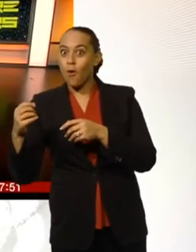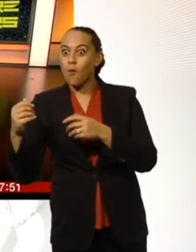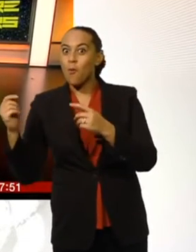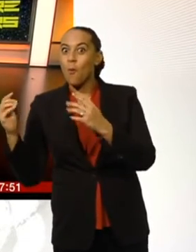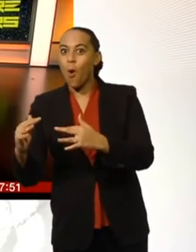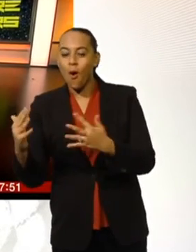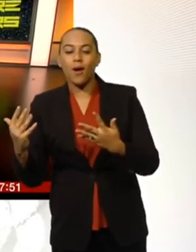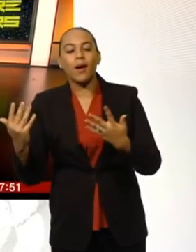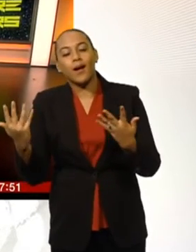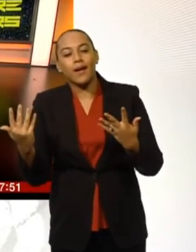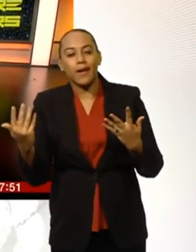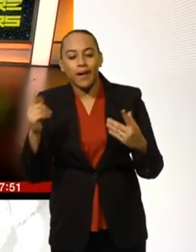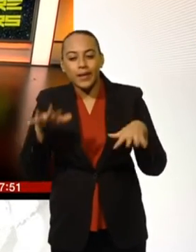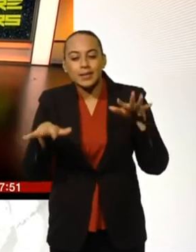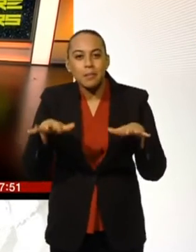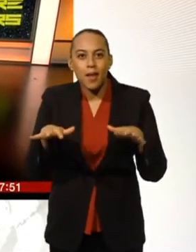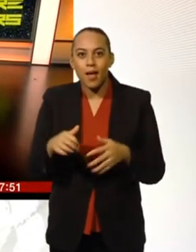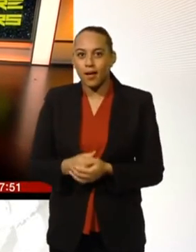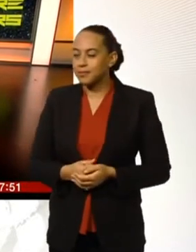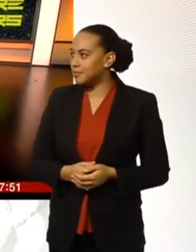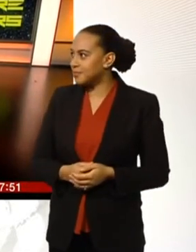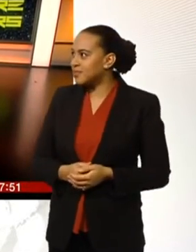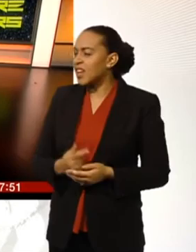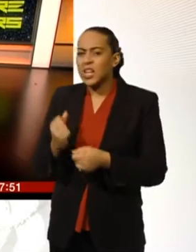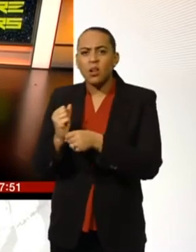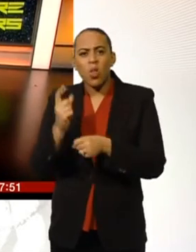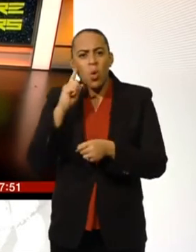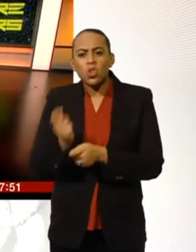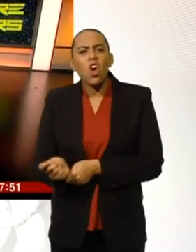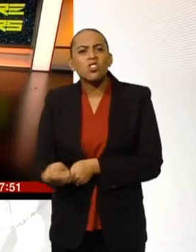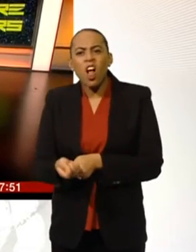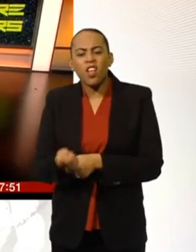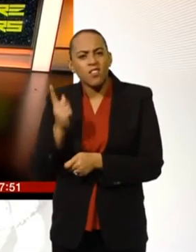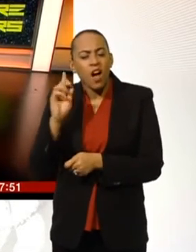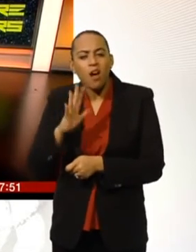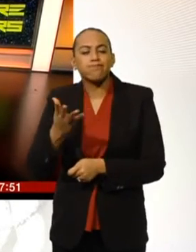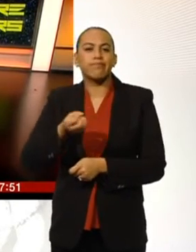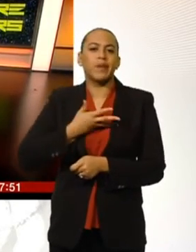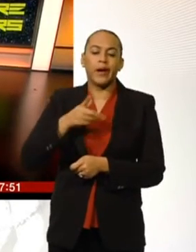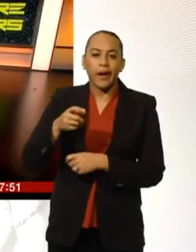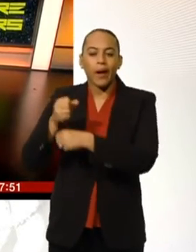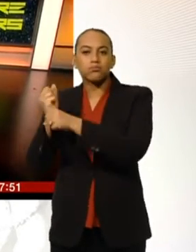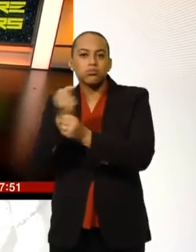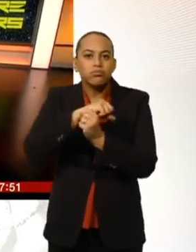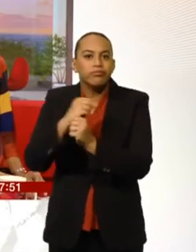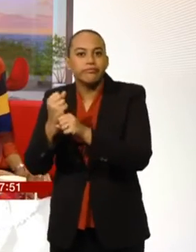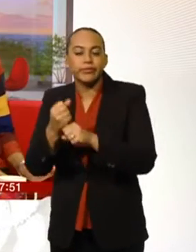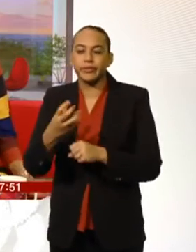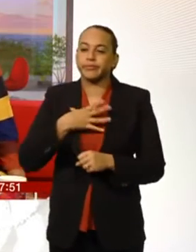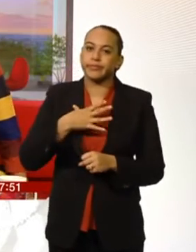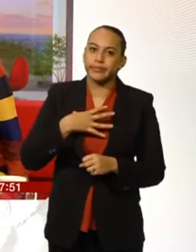if you were playing golf. Yeah, because you're very good at golf. Maybe that should be my challenge for this year. Steph, thank you. Thank you.